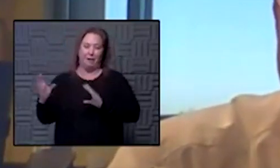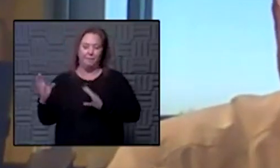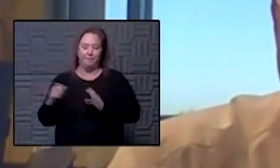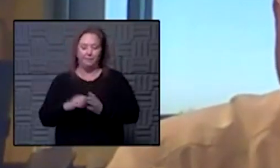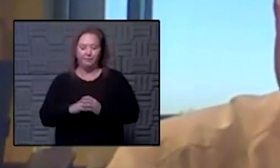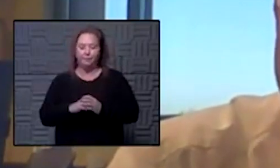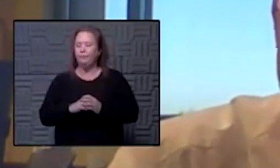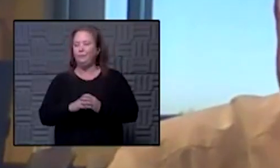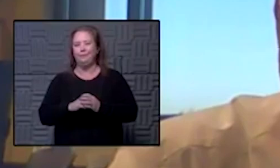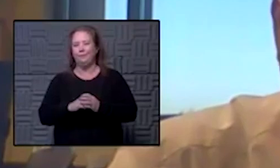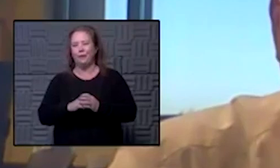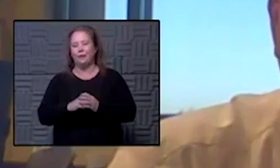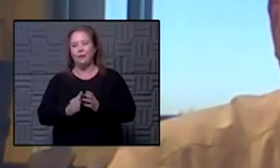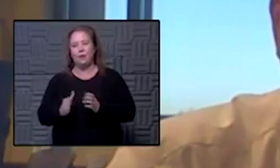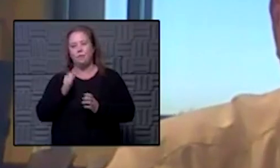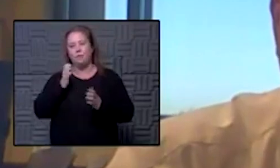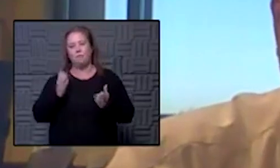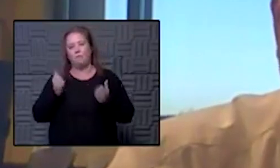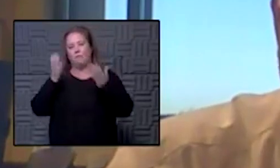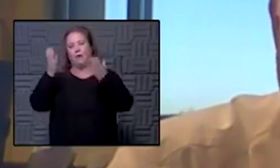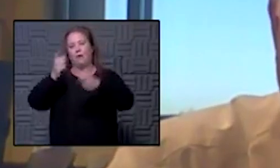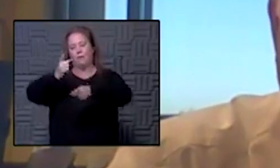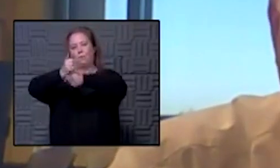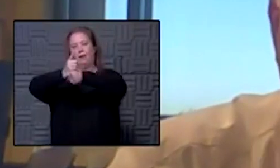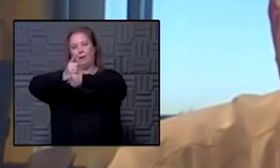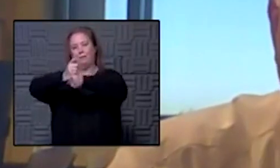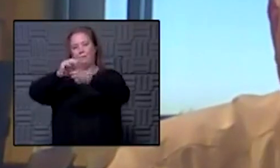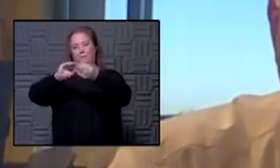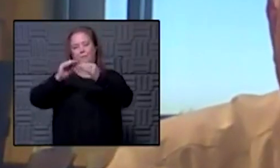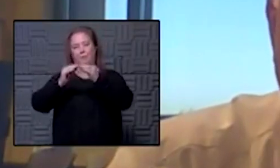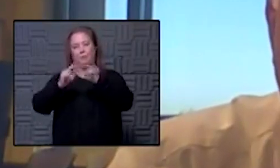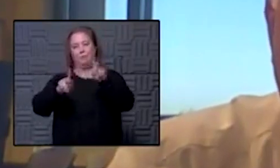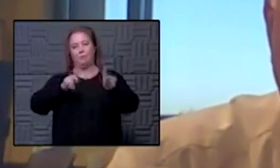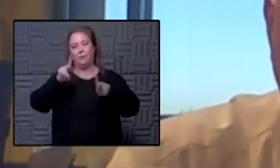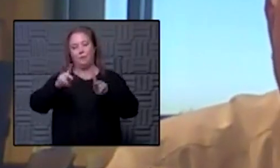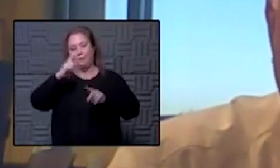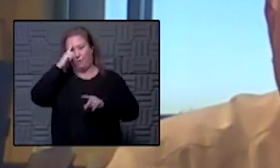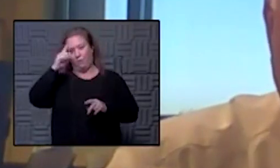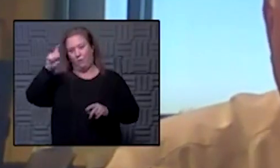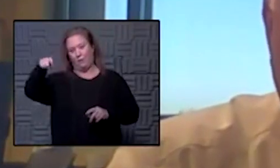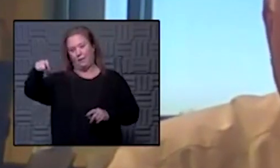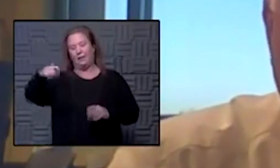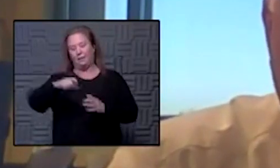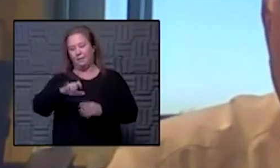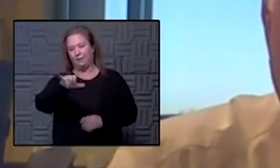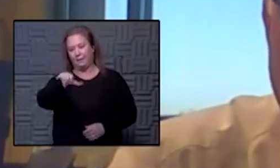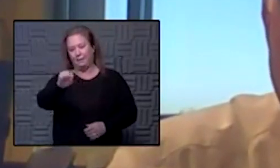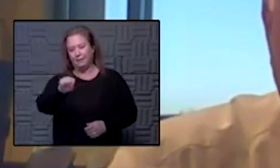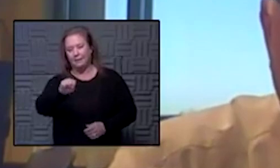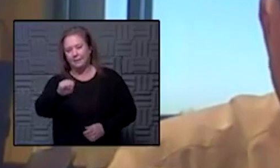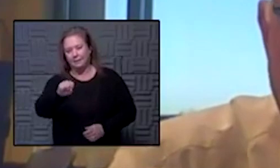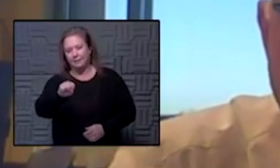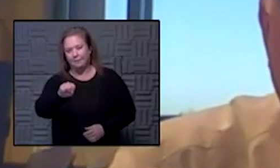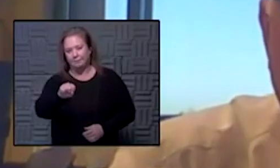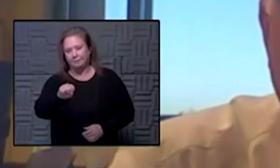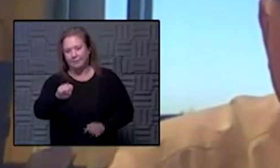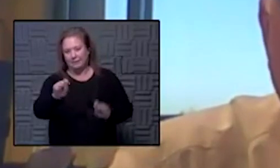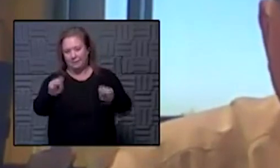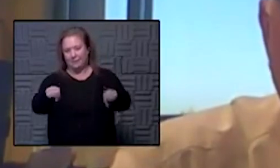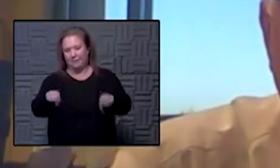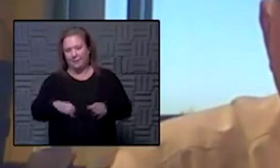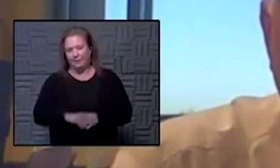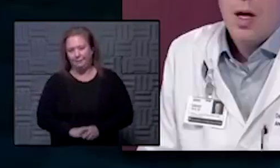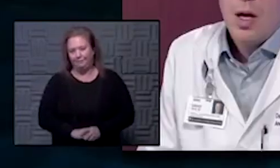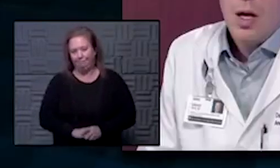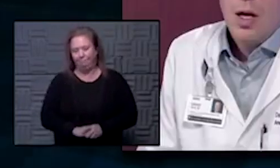provide probably the right mix of people for what we need but uh that is definitely uh within the realm of possibility.